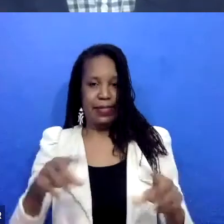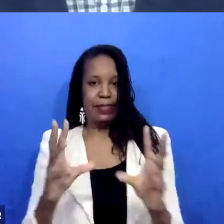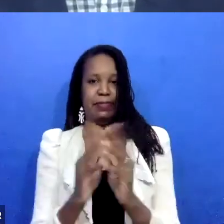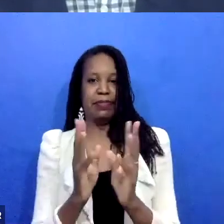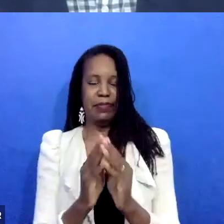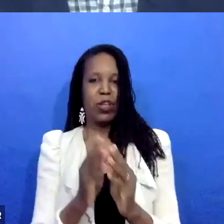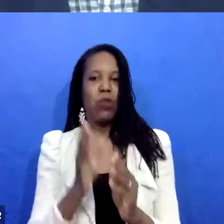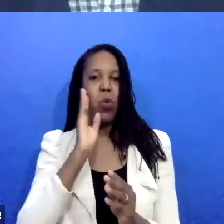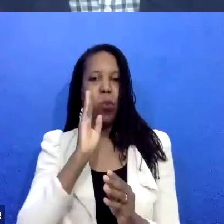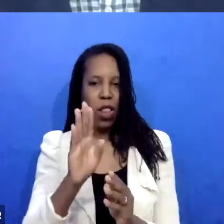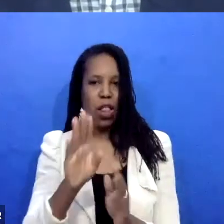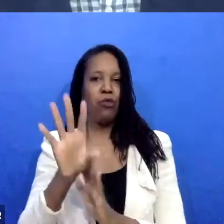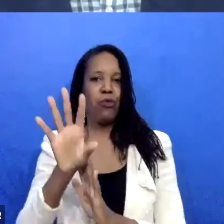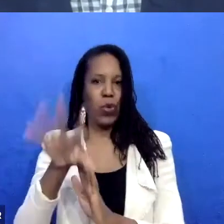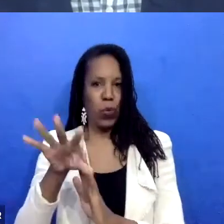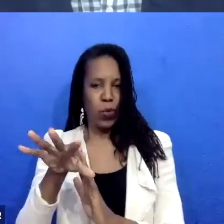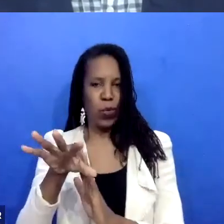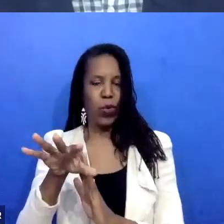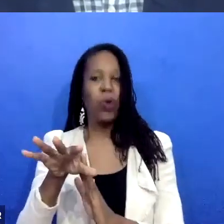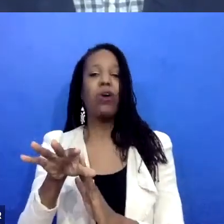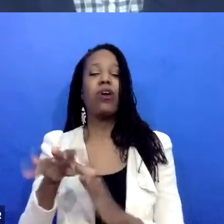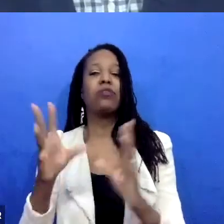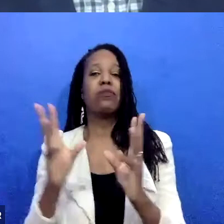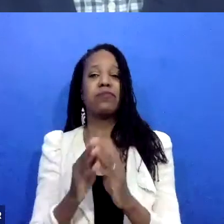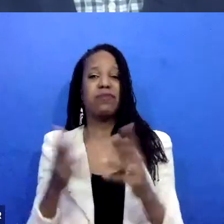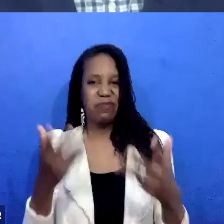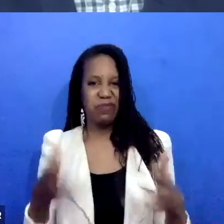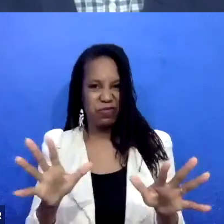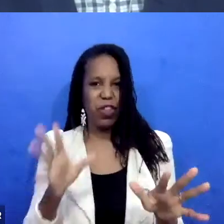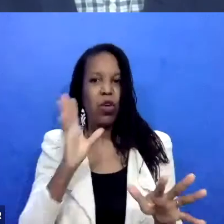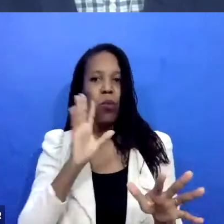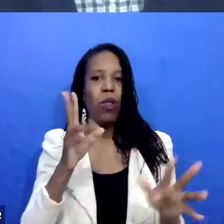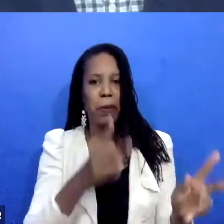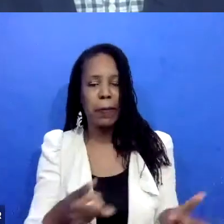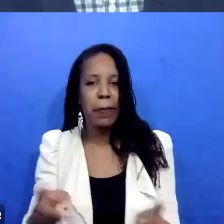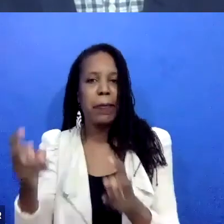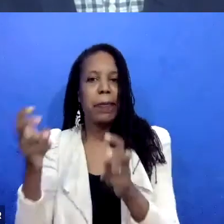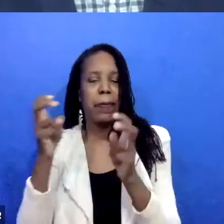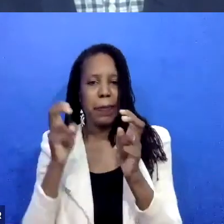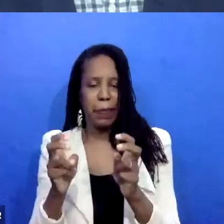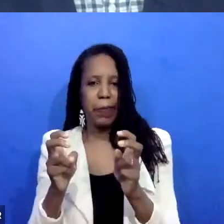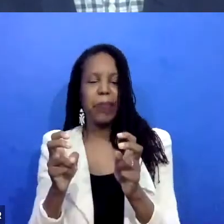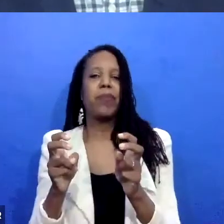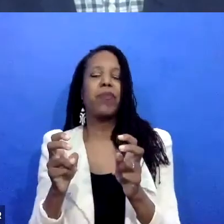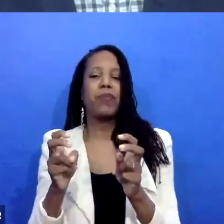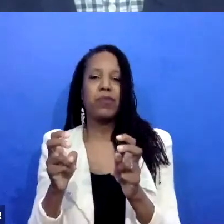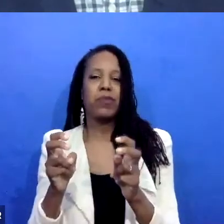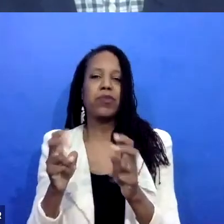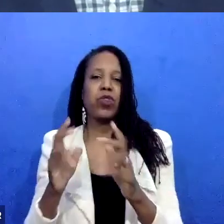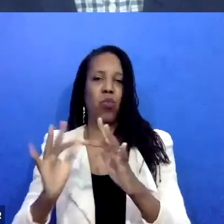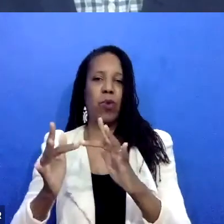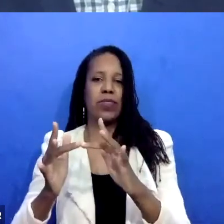posted for a limited time on the website. If you need some time to step away from the subject matter from this conversation,